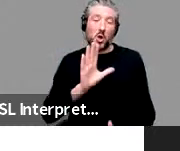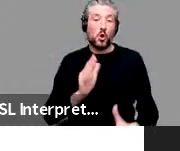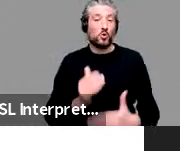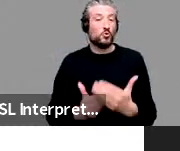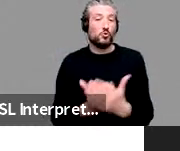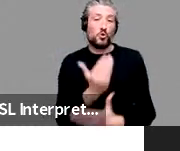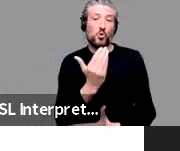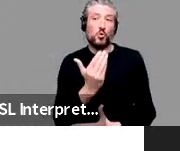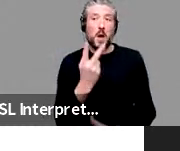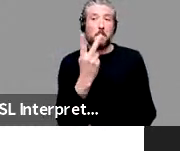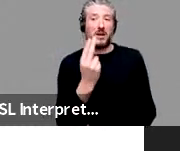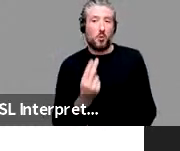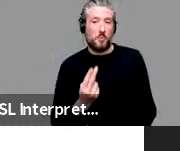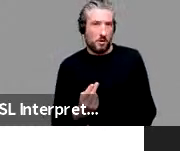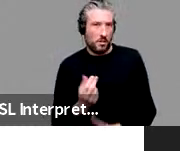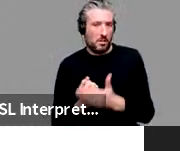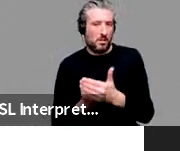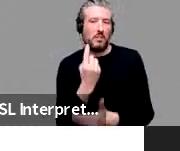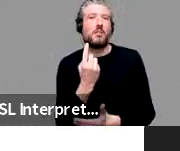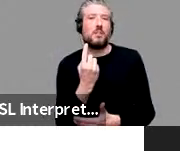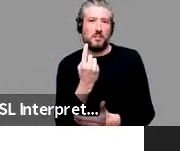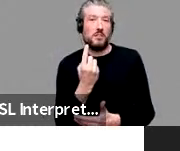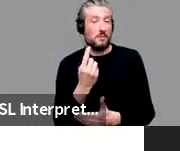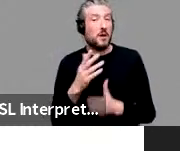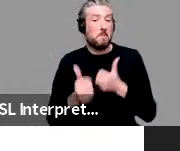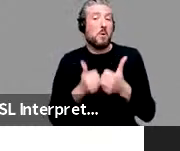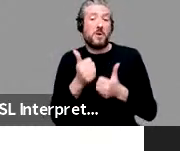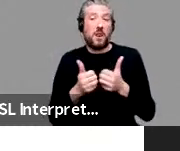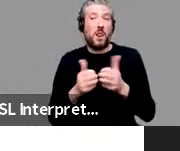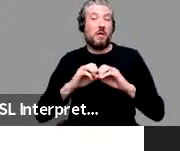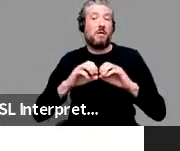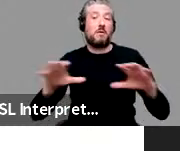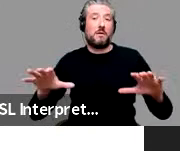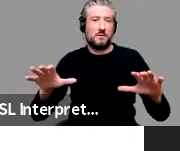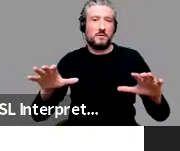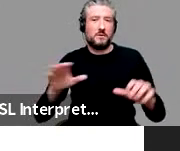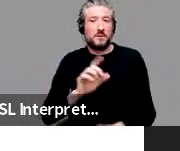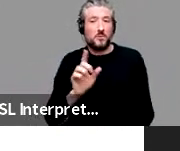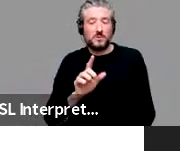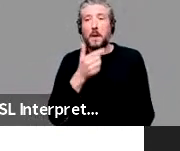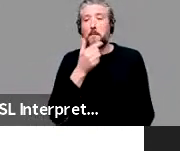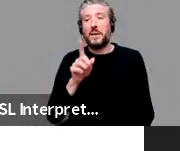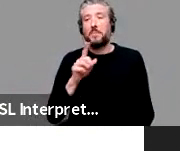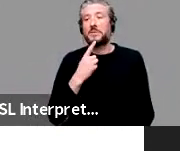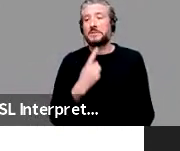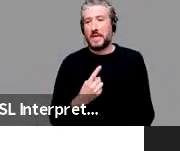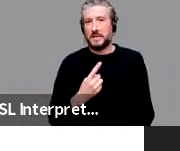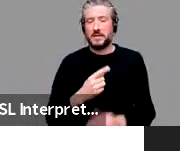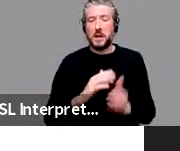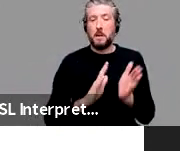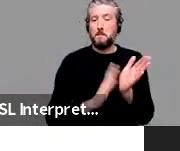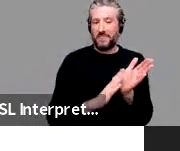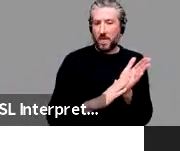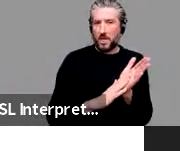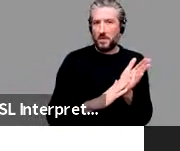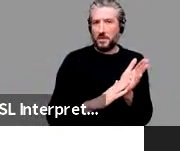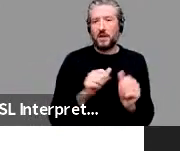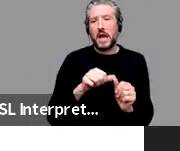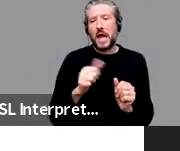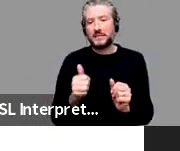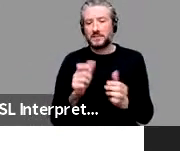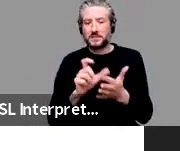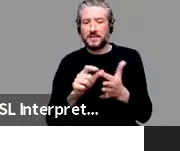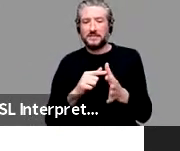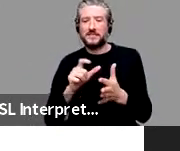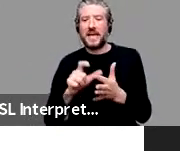into existence and believe it or not, was fairly popular. People used to say mother and dad or mother and daddy. And